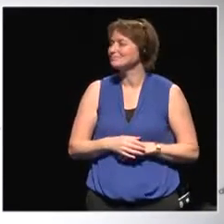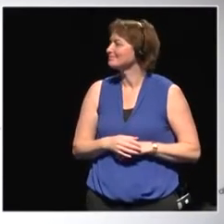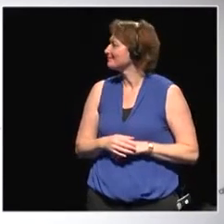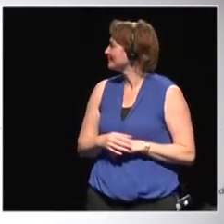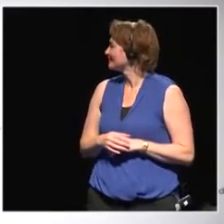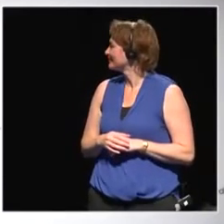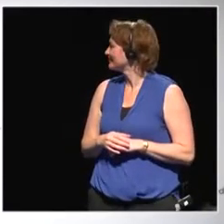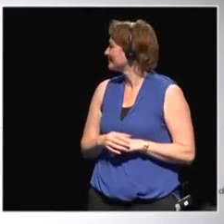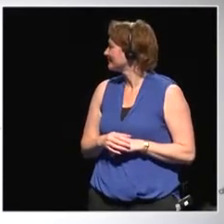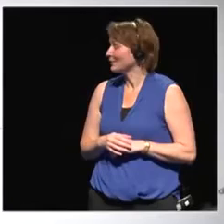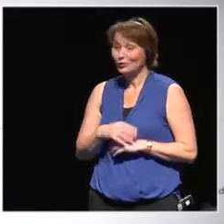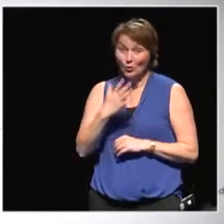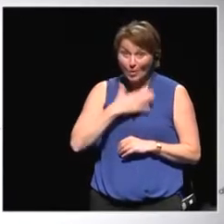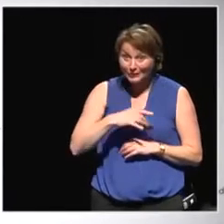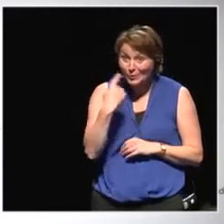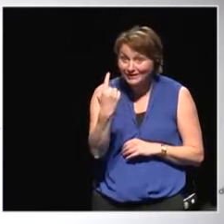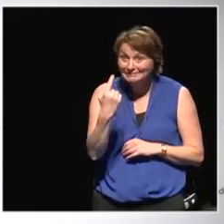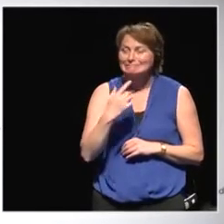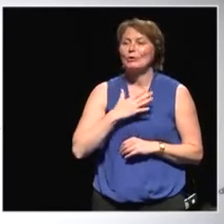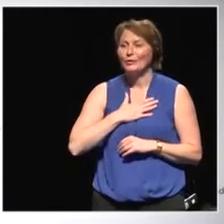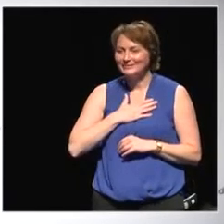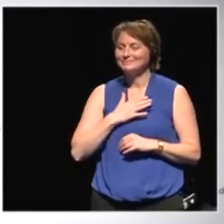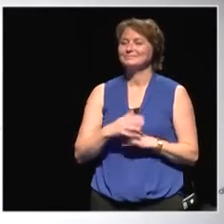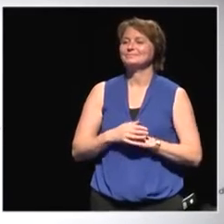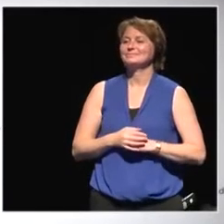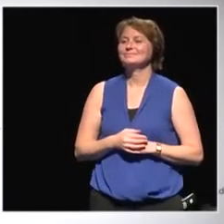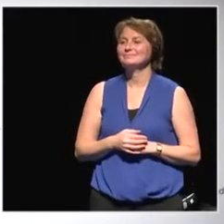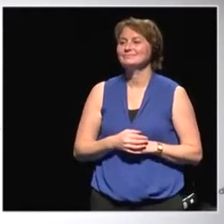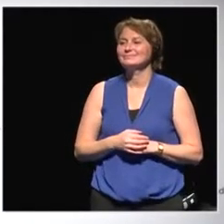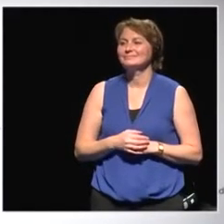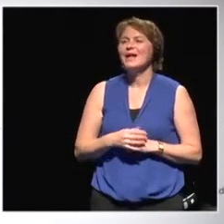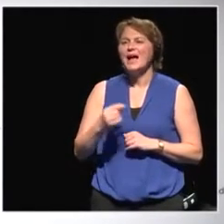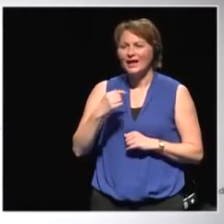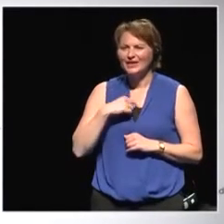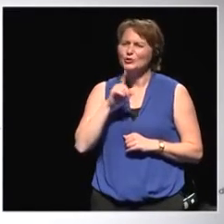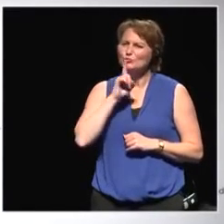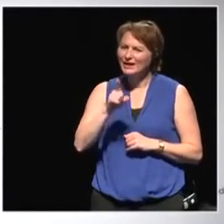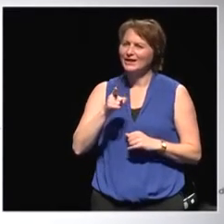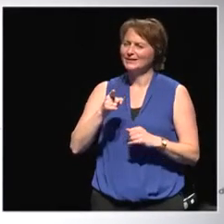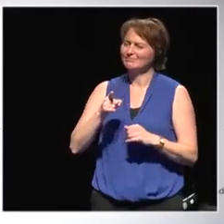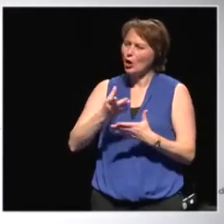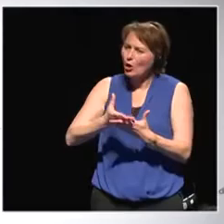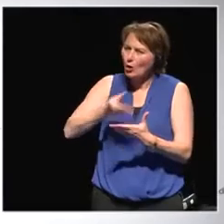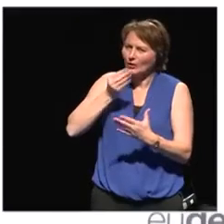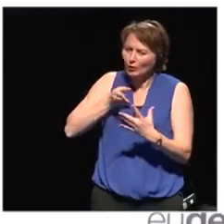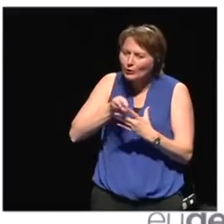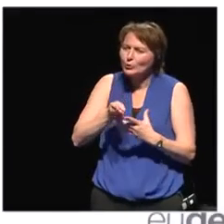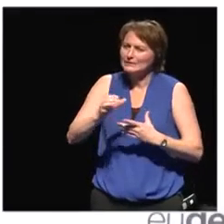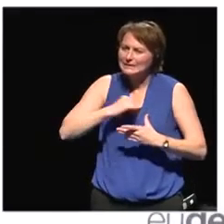So you just told me one. I think experiential learning has to be part of the